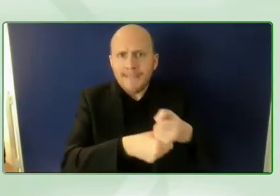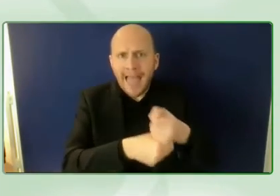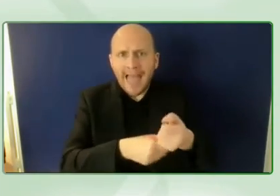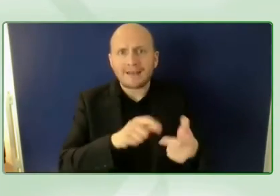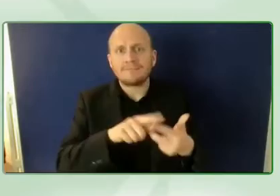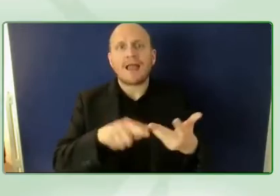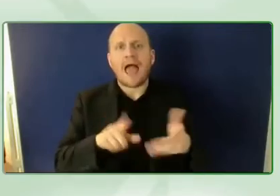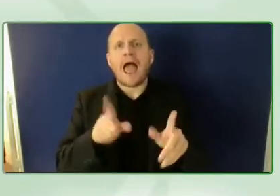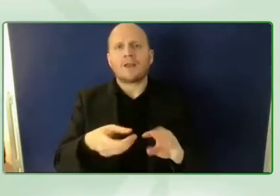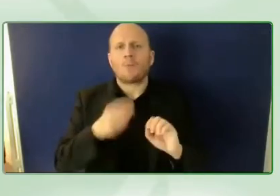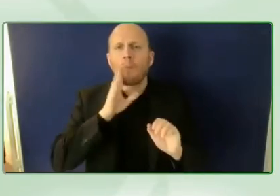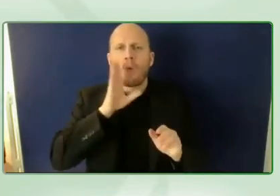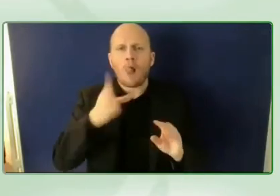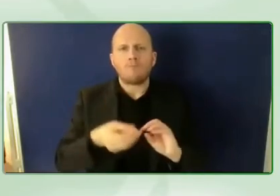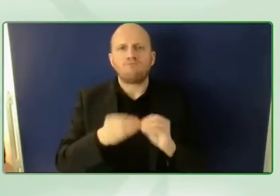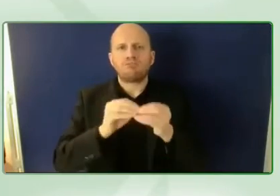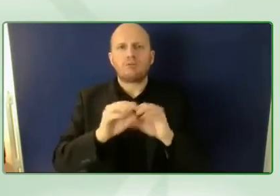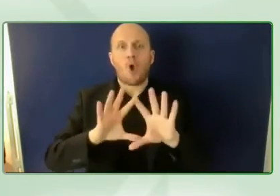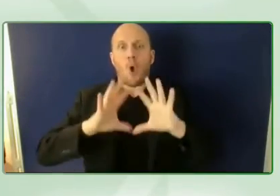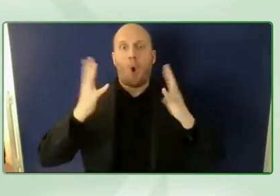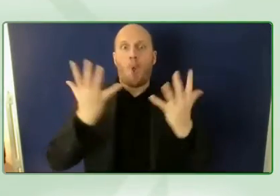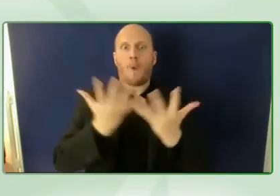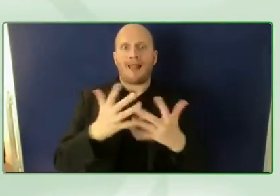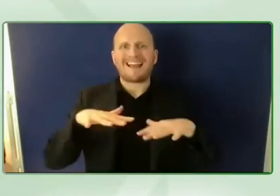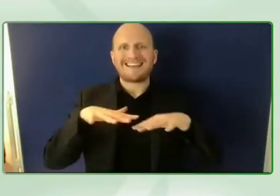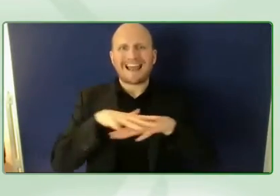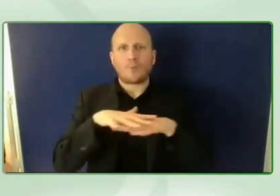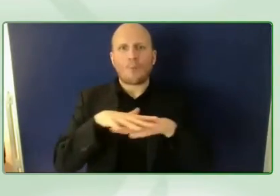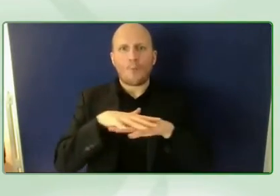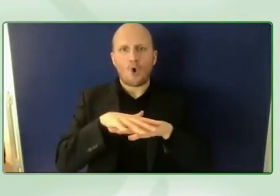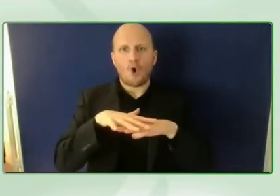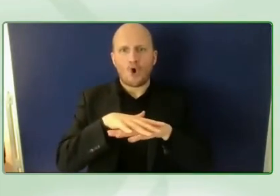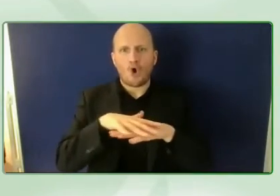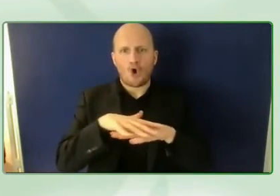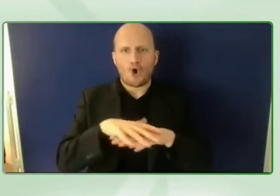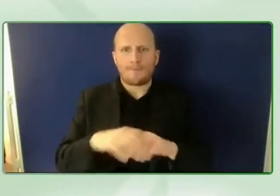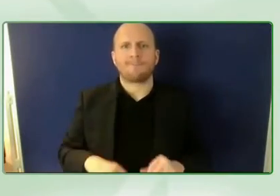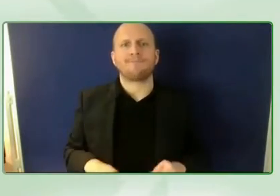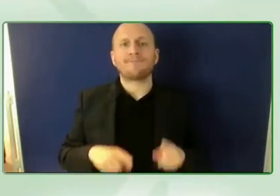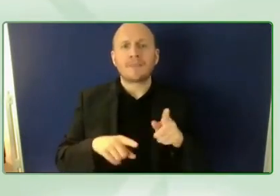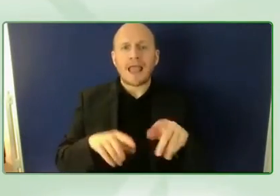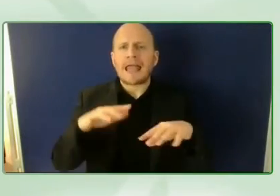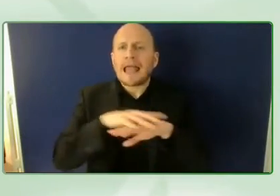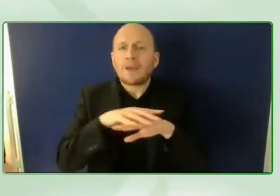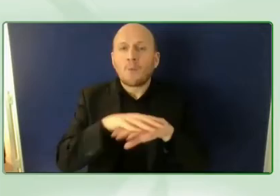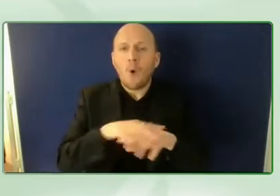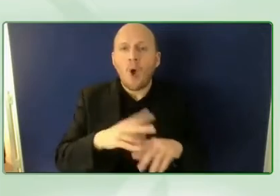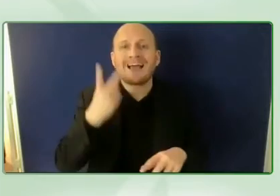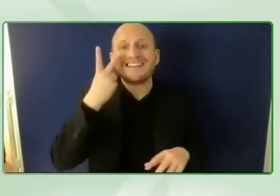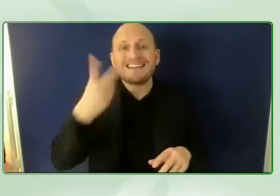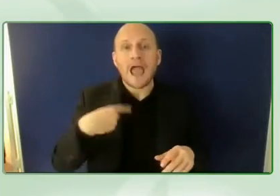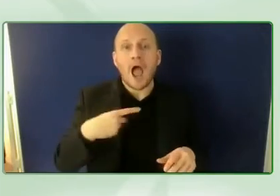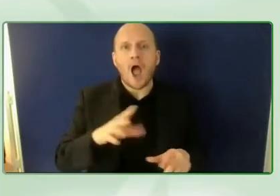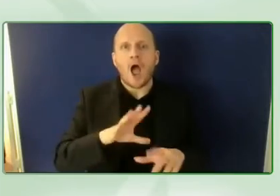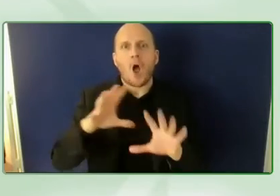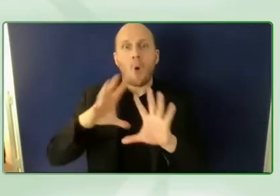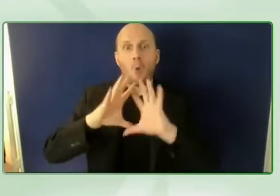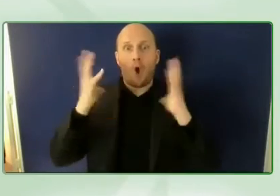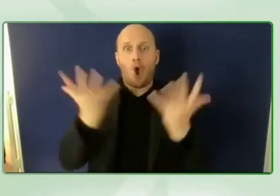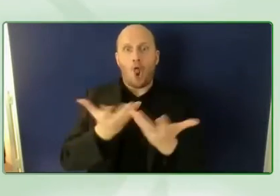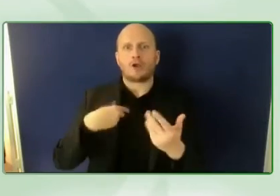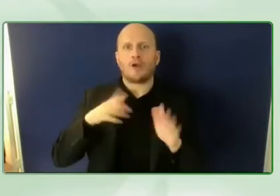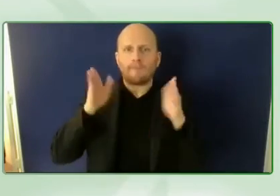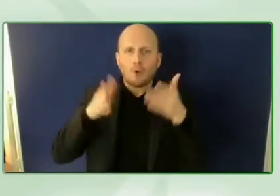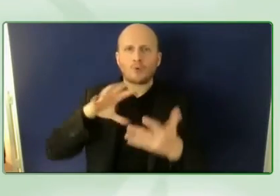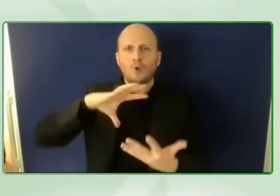the global network should i only drew like the north of the world so i added don't